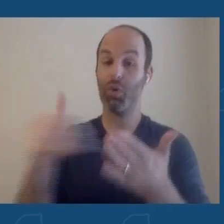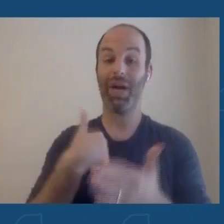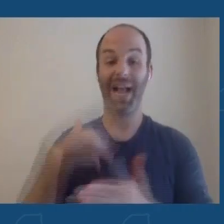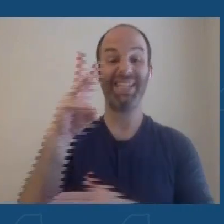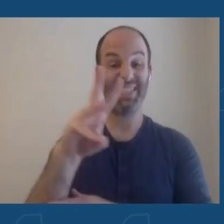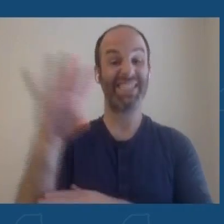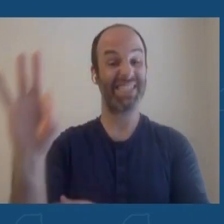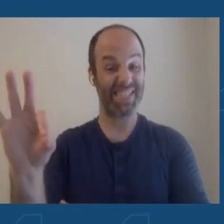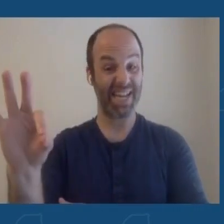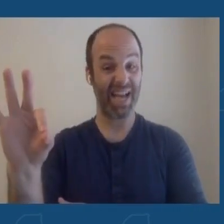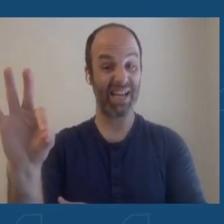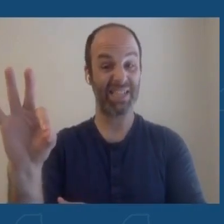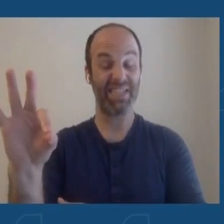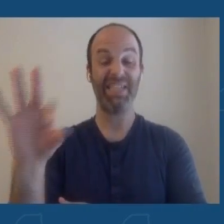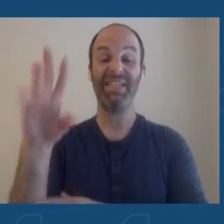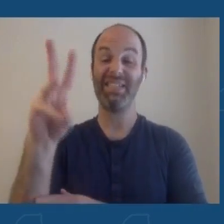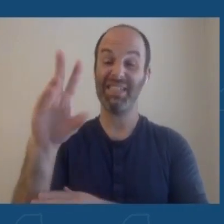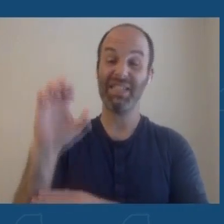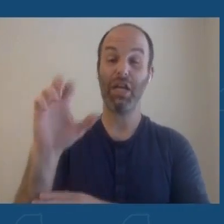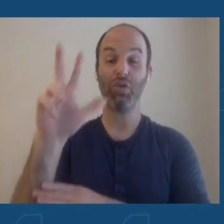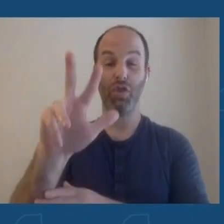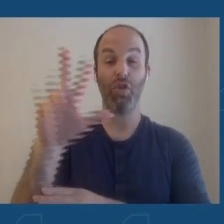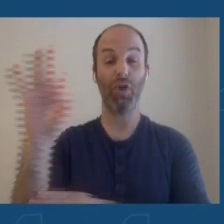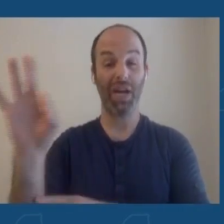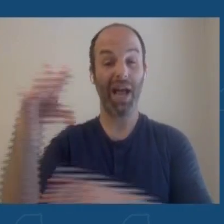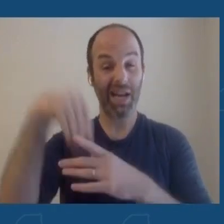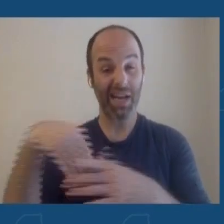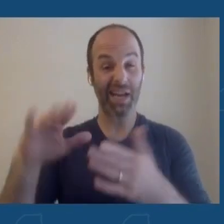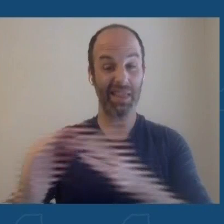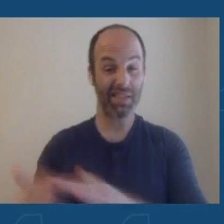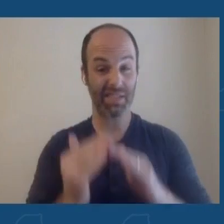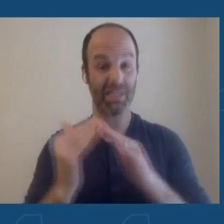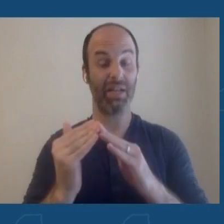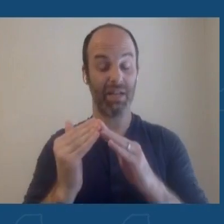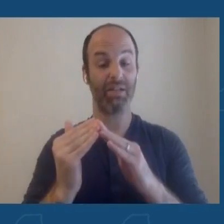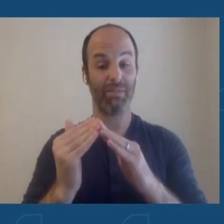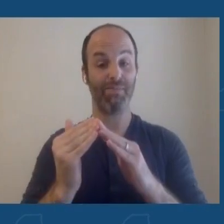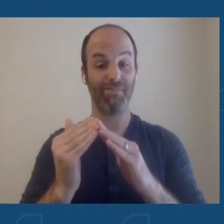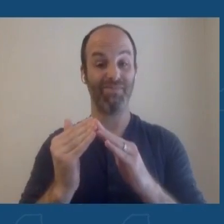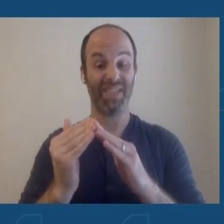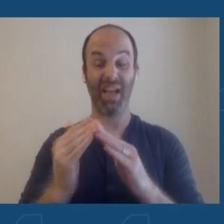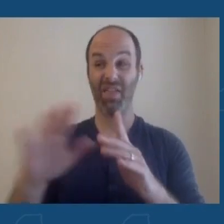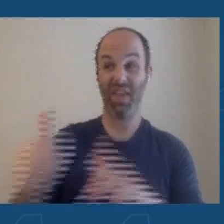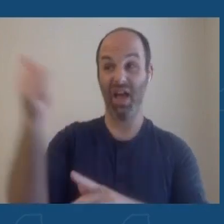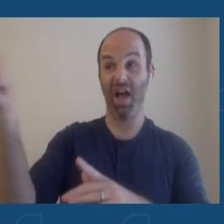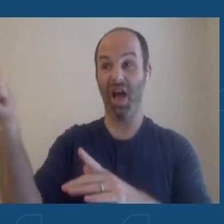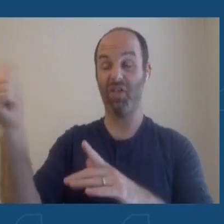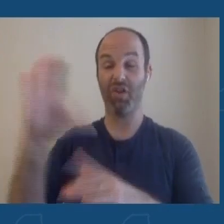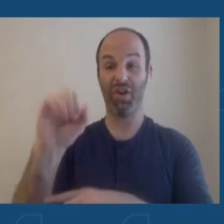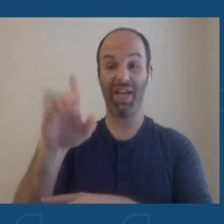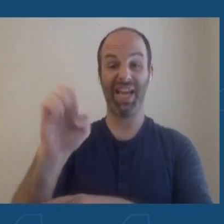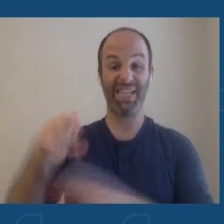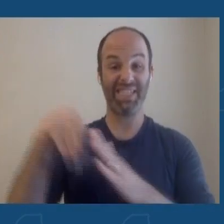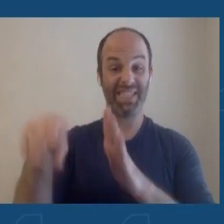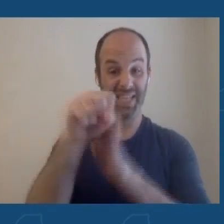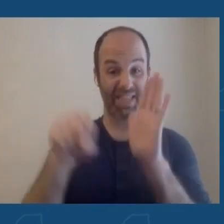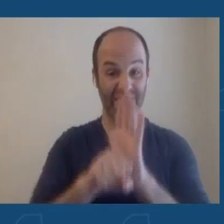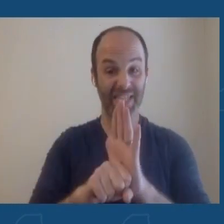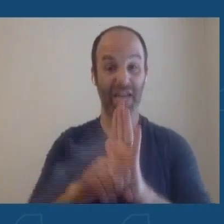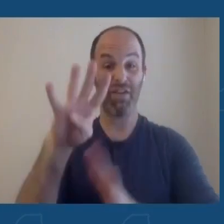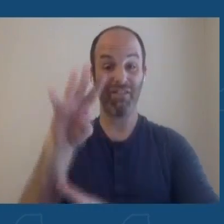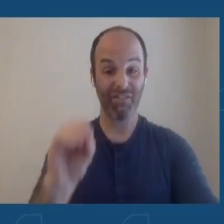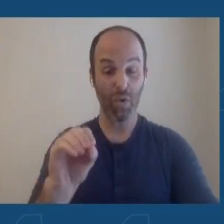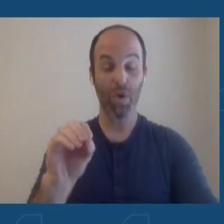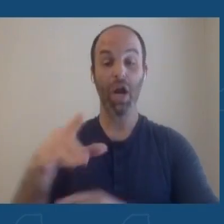639 in the city. Almost all of the other cases diagnosed in the state, 40 of them, are